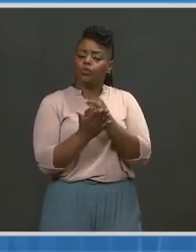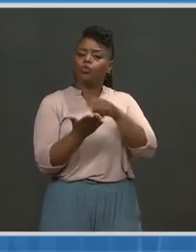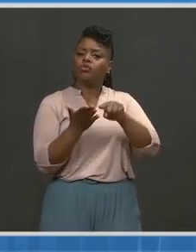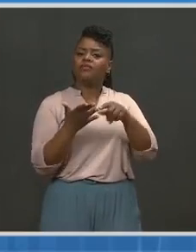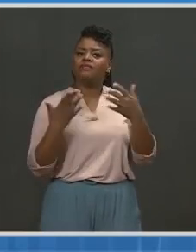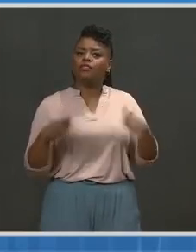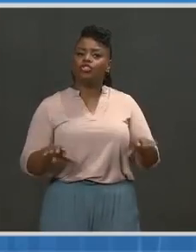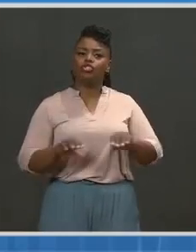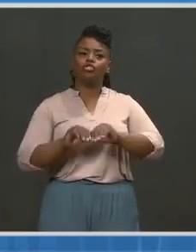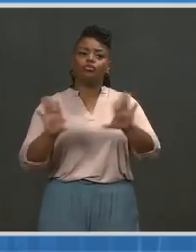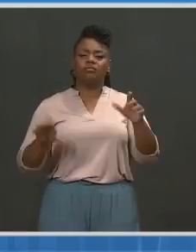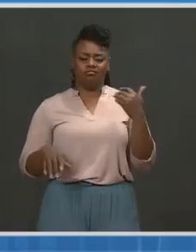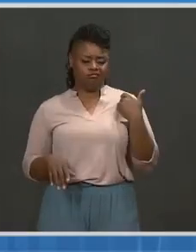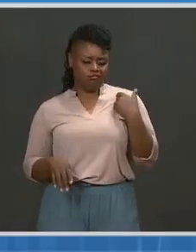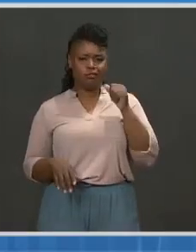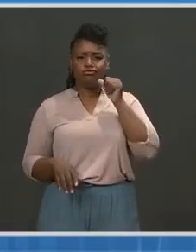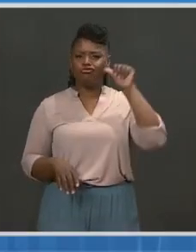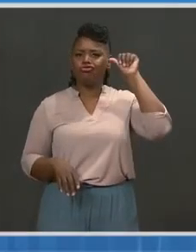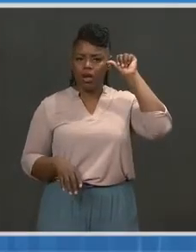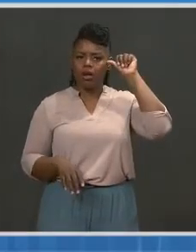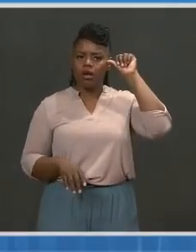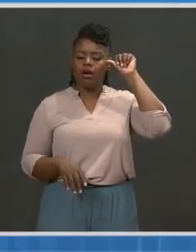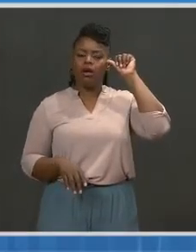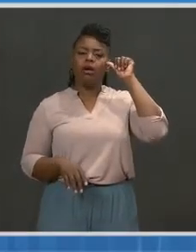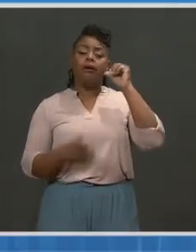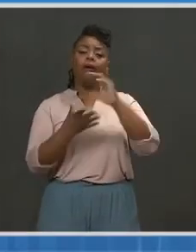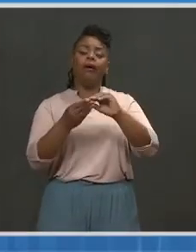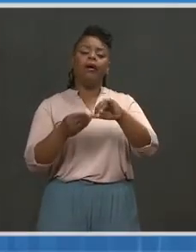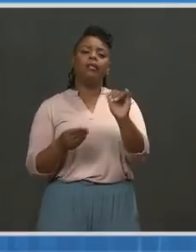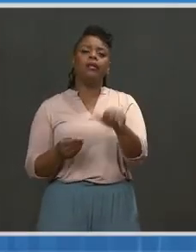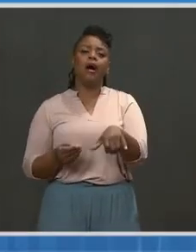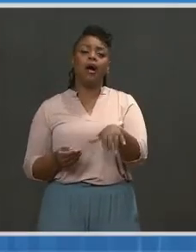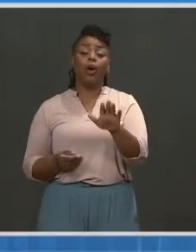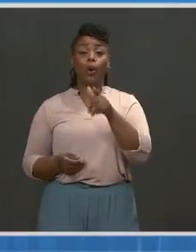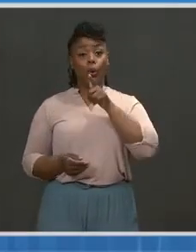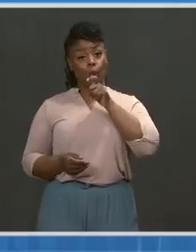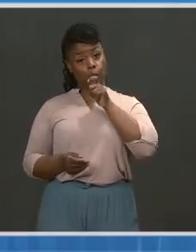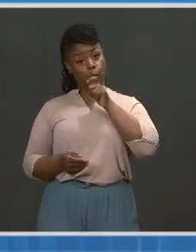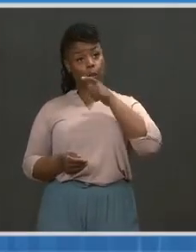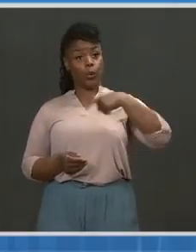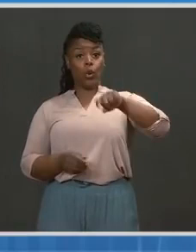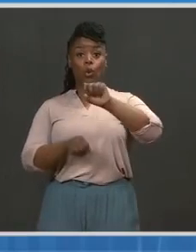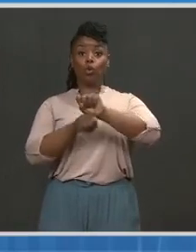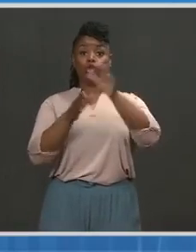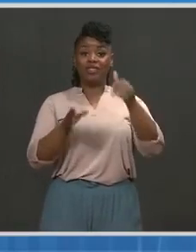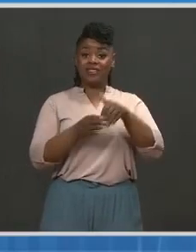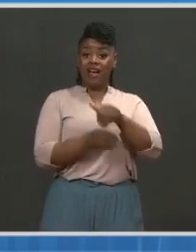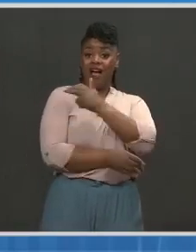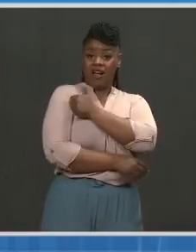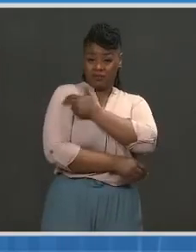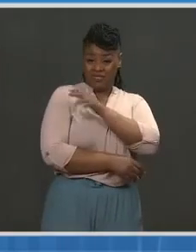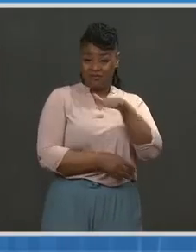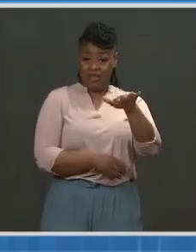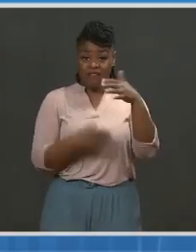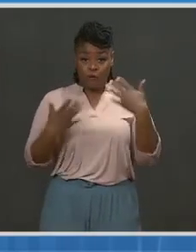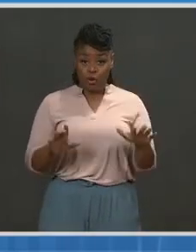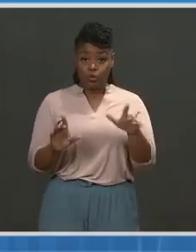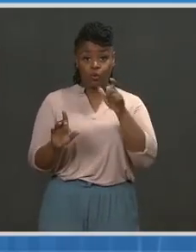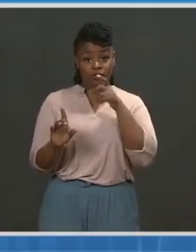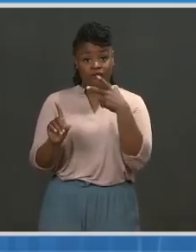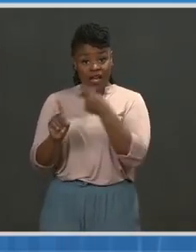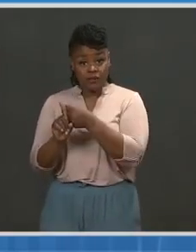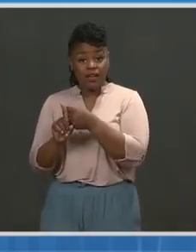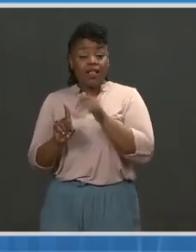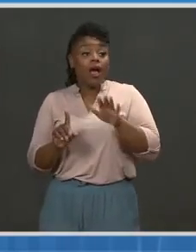substantial, real-world protection against COVID-19 among vaccinated healthcare workers who we know are at